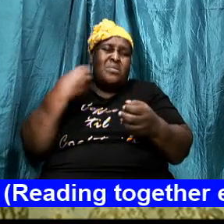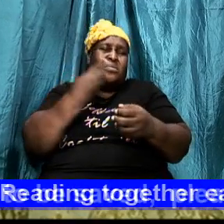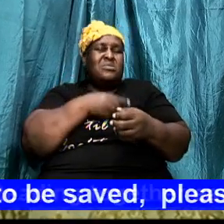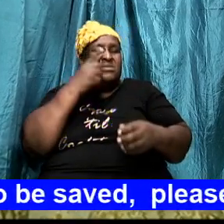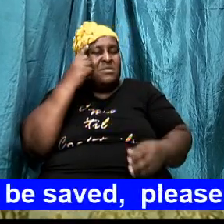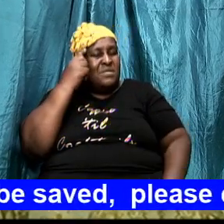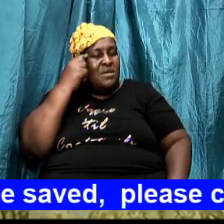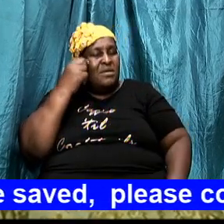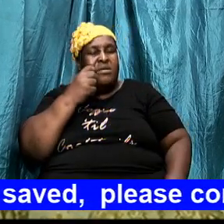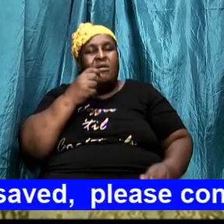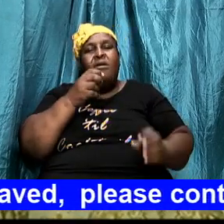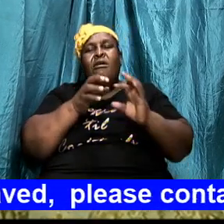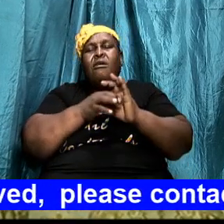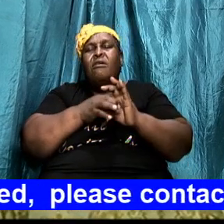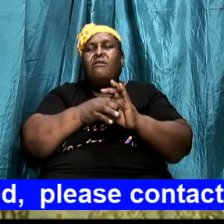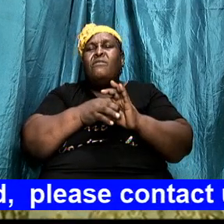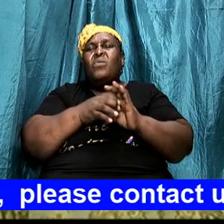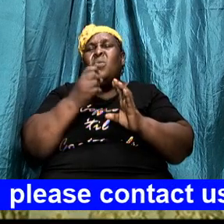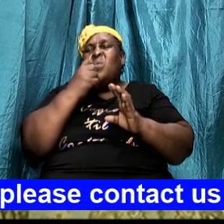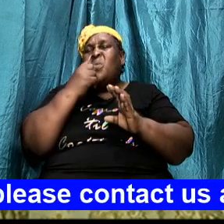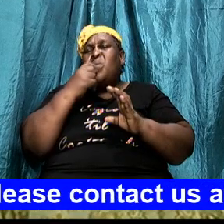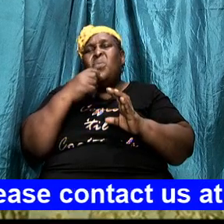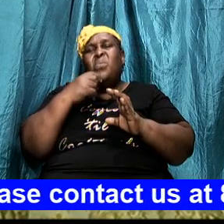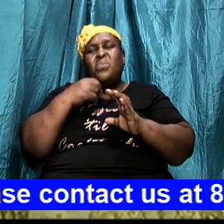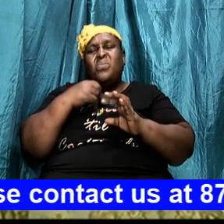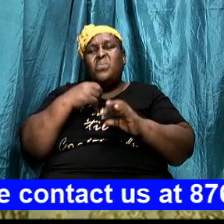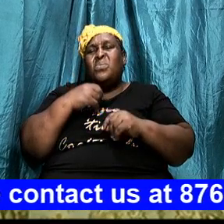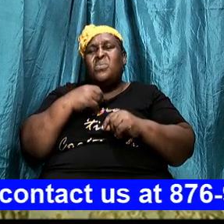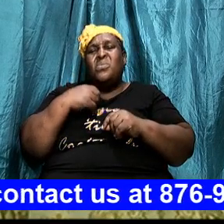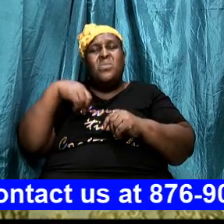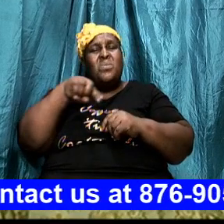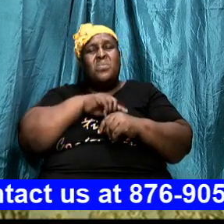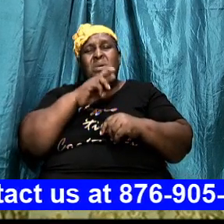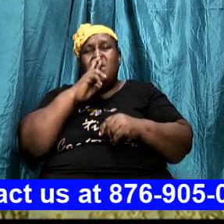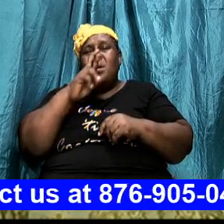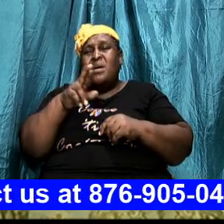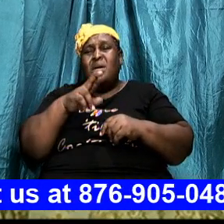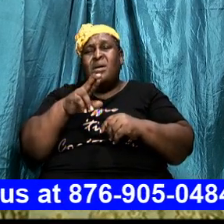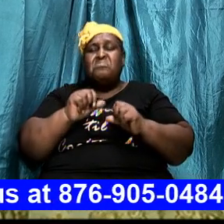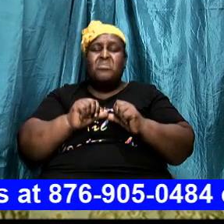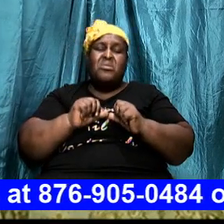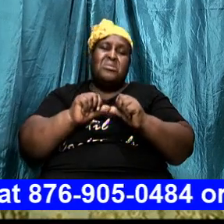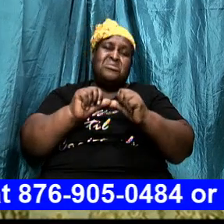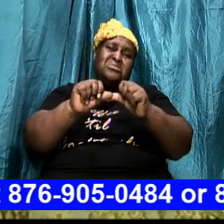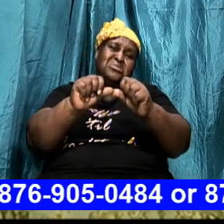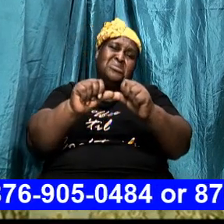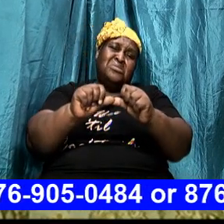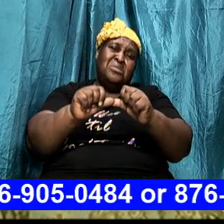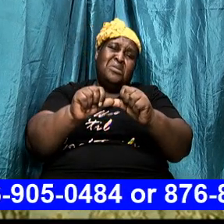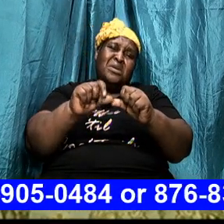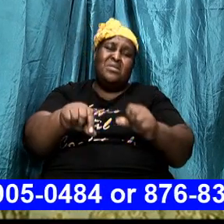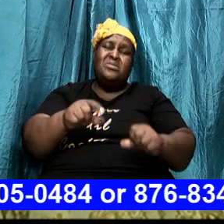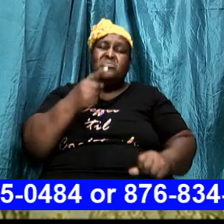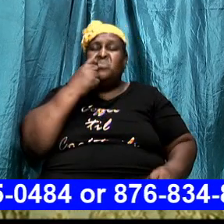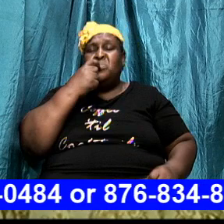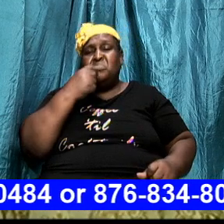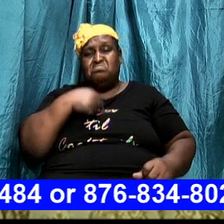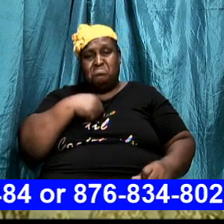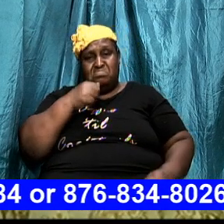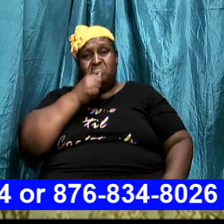next time we will do a recap as usual and then we will continue this who I am